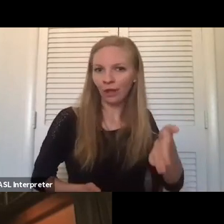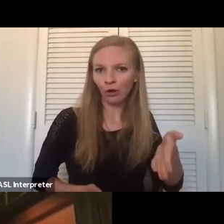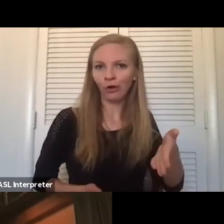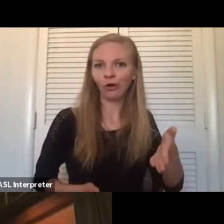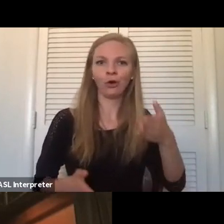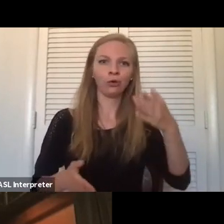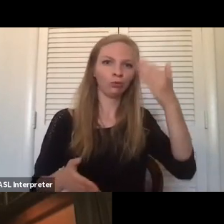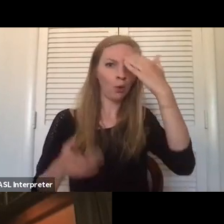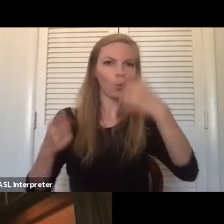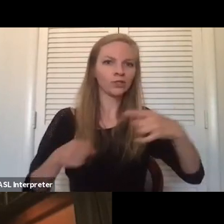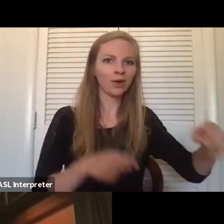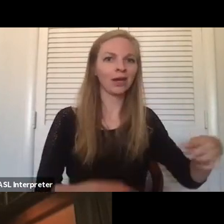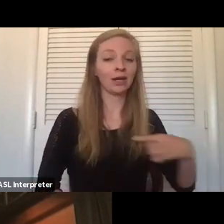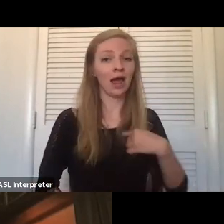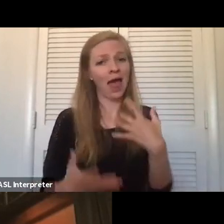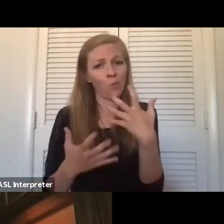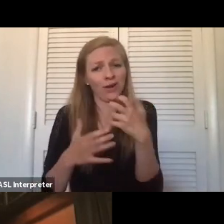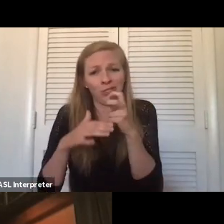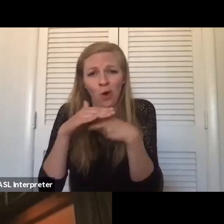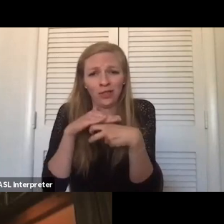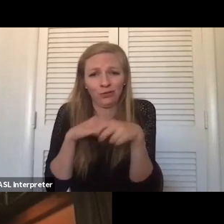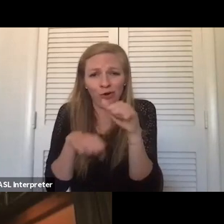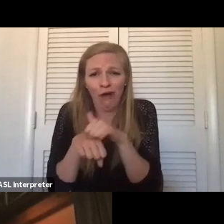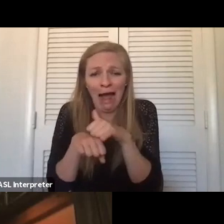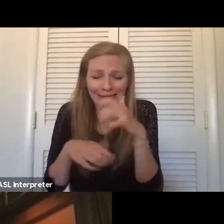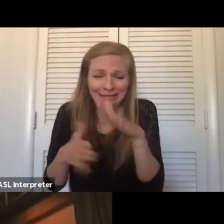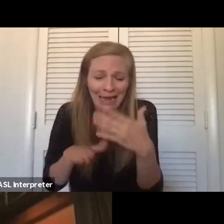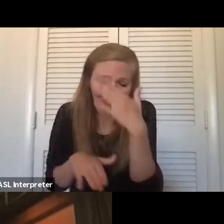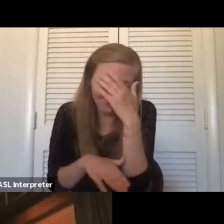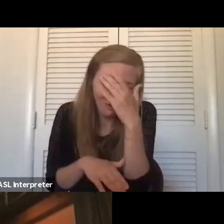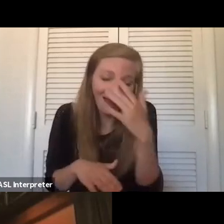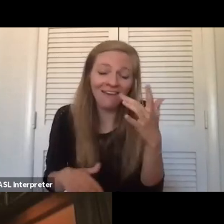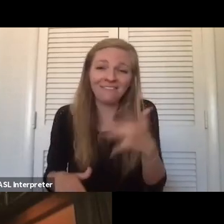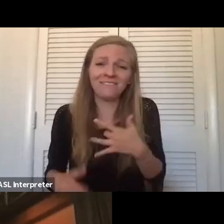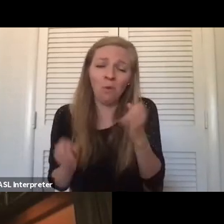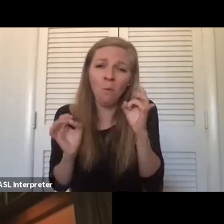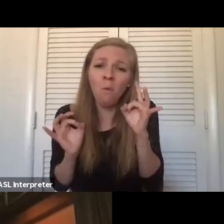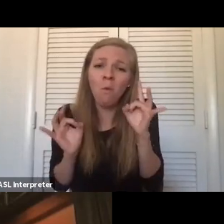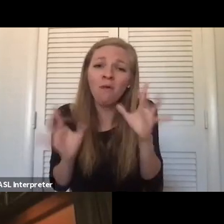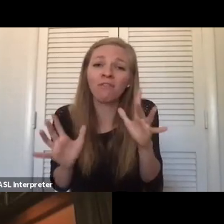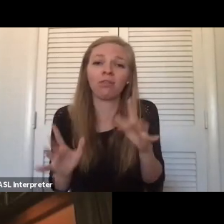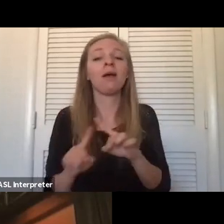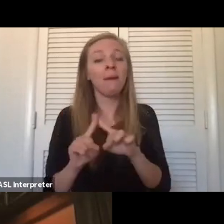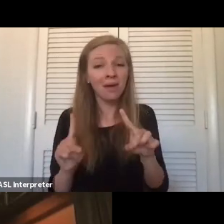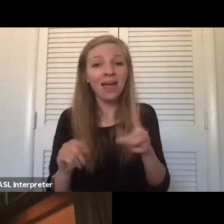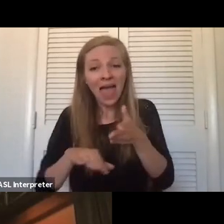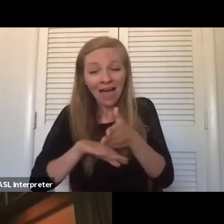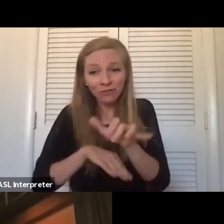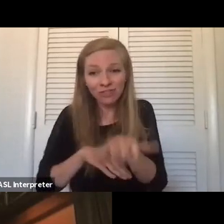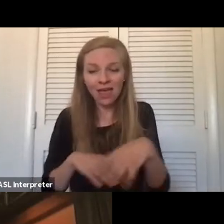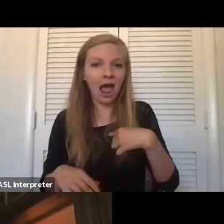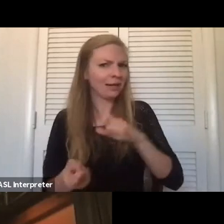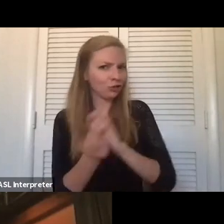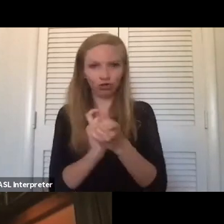And I wanted to kind of crawl under a rock and die. I felt horrible, but immediately I changed my